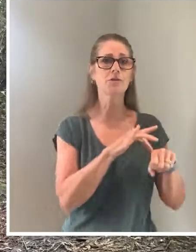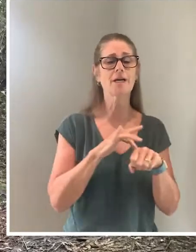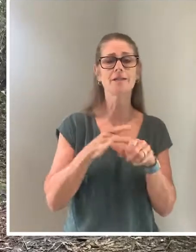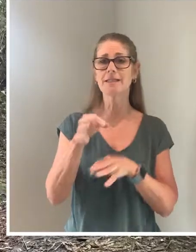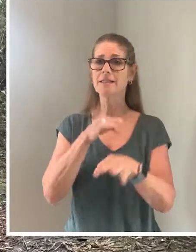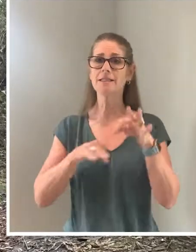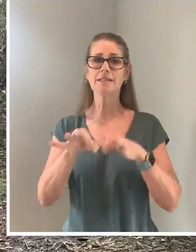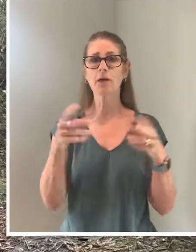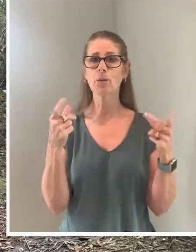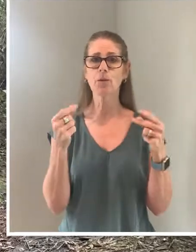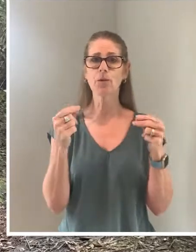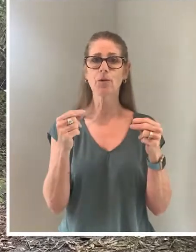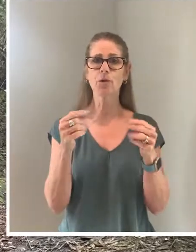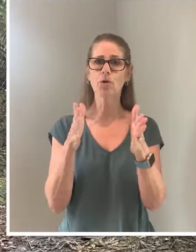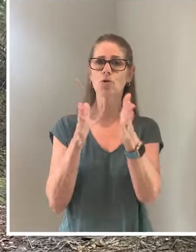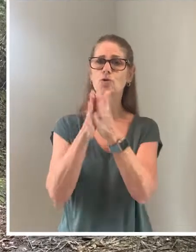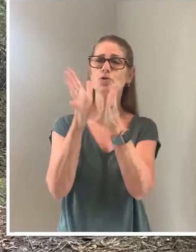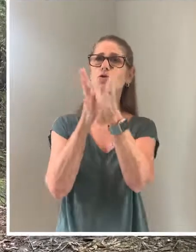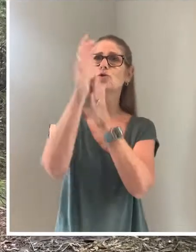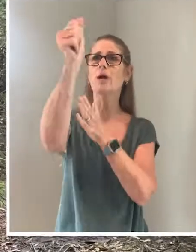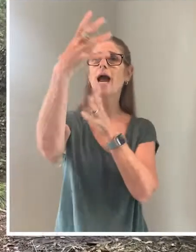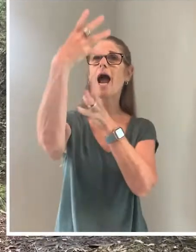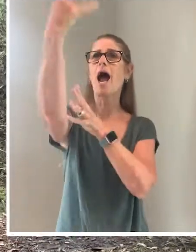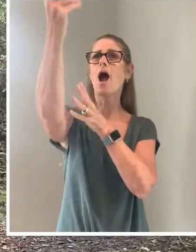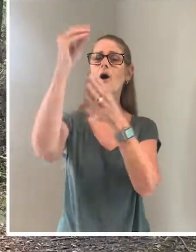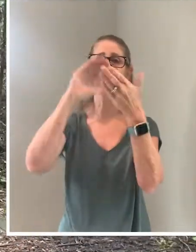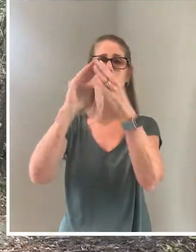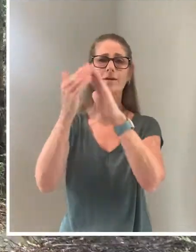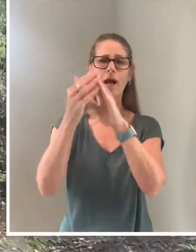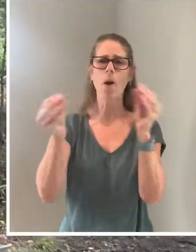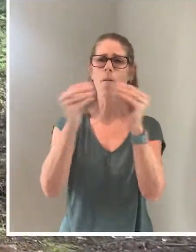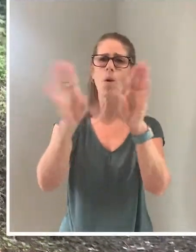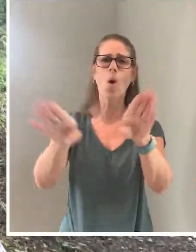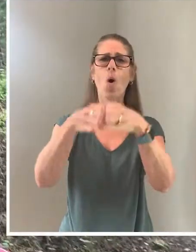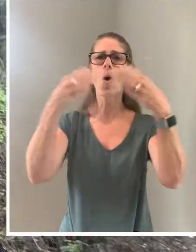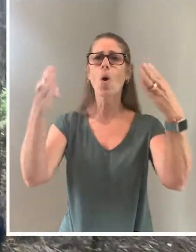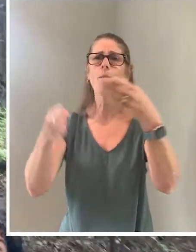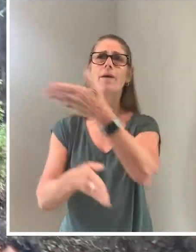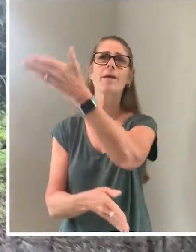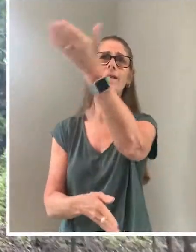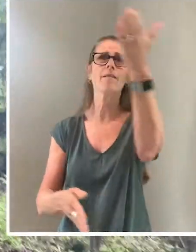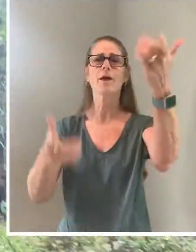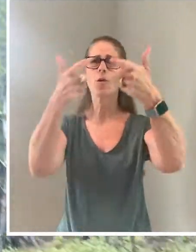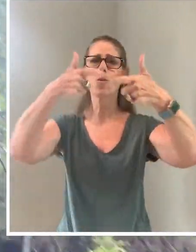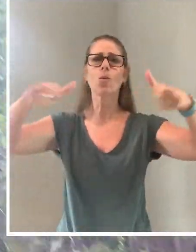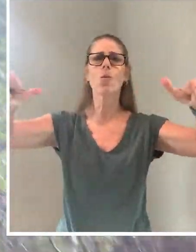head straight out of town. It's opener there, in the wide open air.